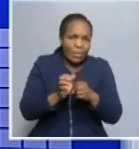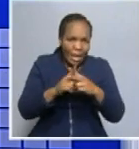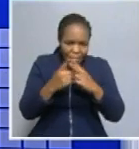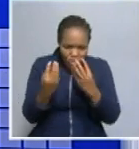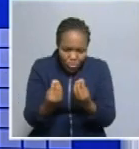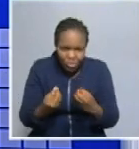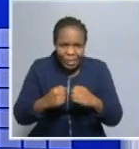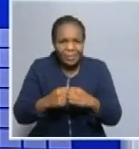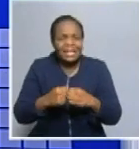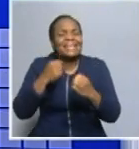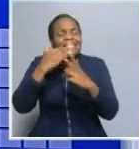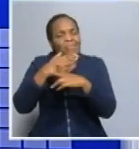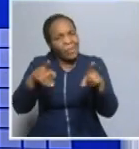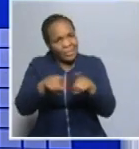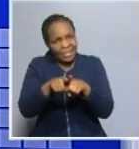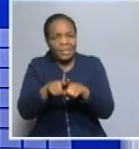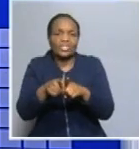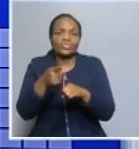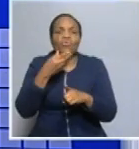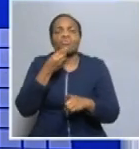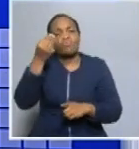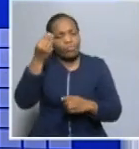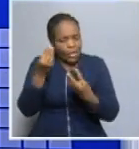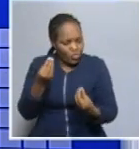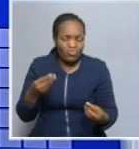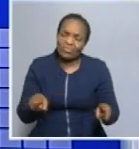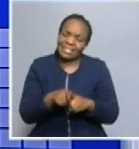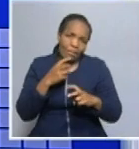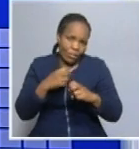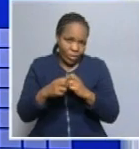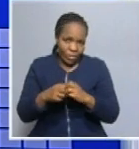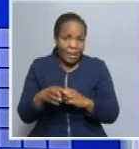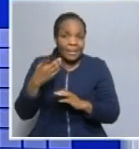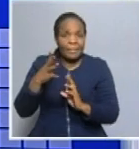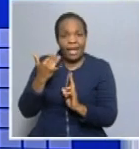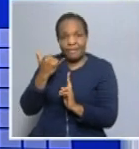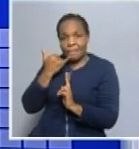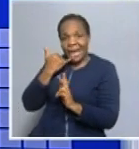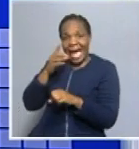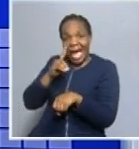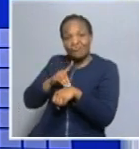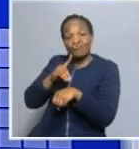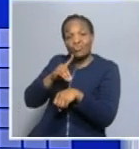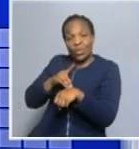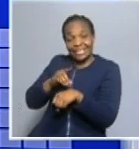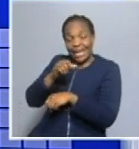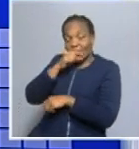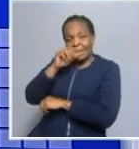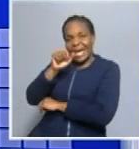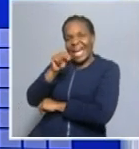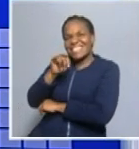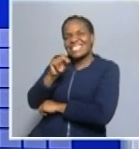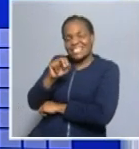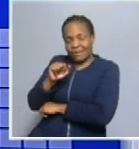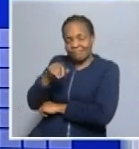To expand on this, am joined on the line by clinical psychologist Dr. Anina Dutoy to expand on this. Good evening, doctor.